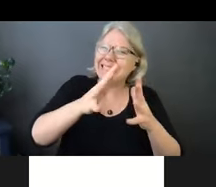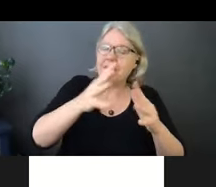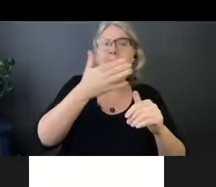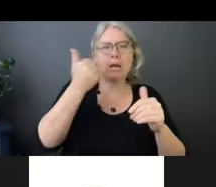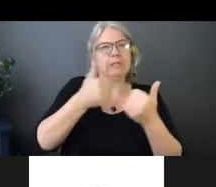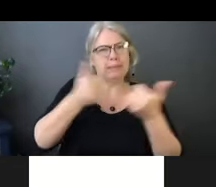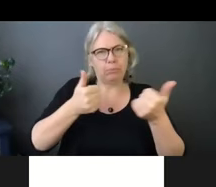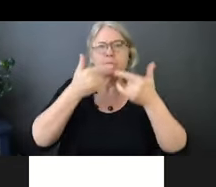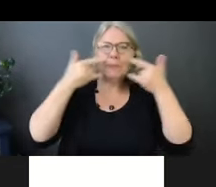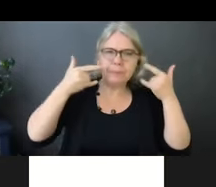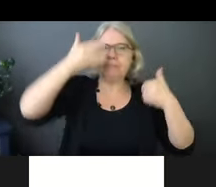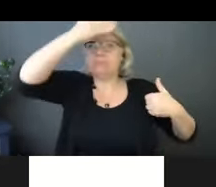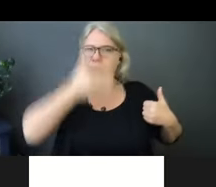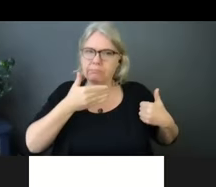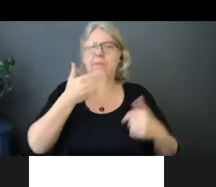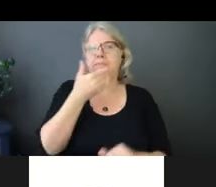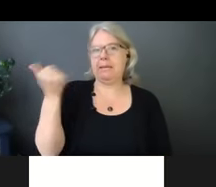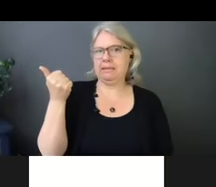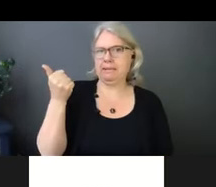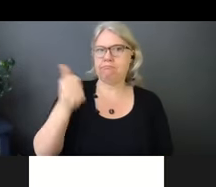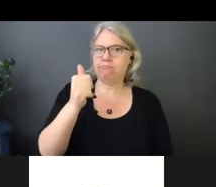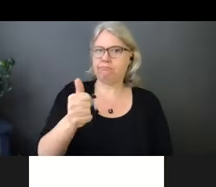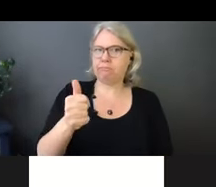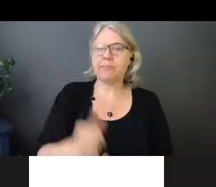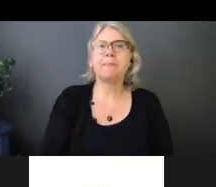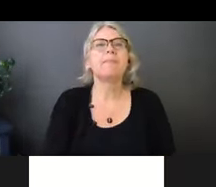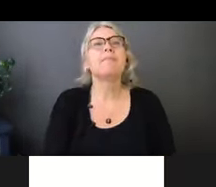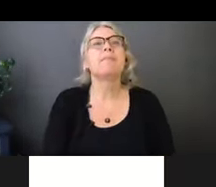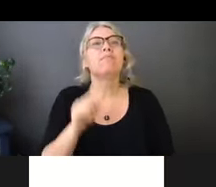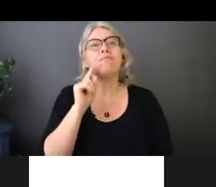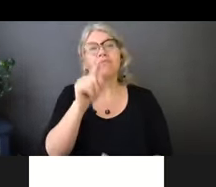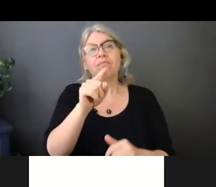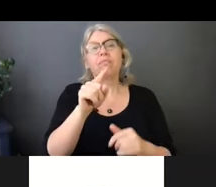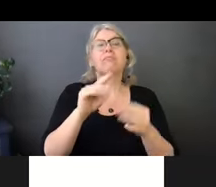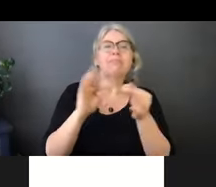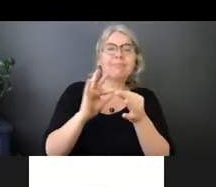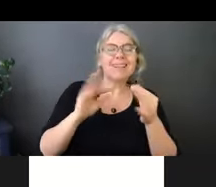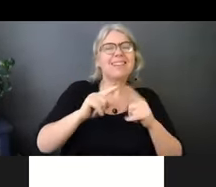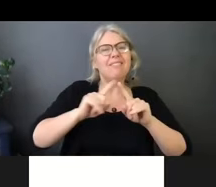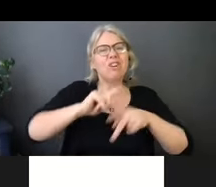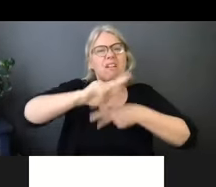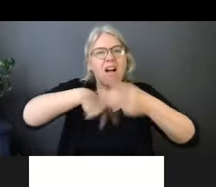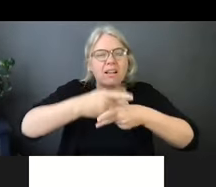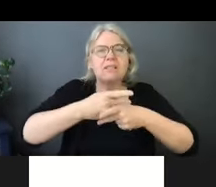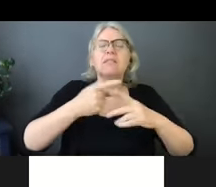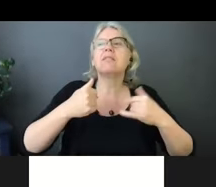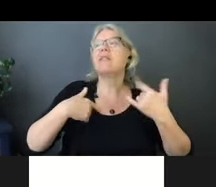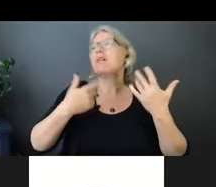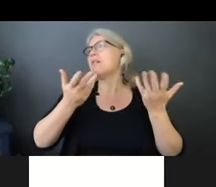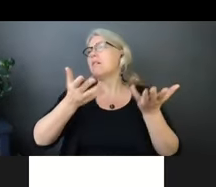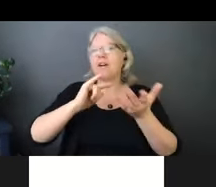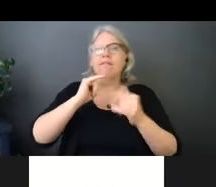talks about standard masks, fluid resistant masks, and then surgical masks and N95 masks. So